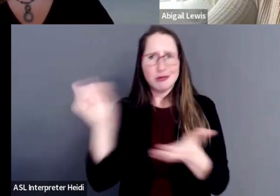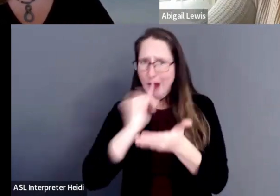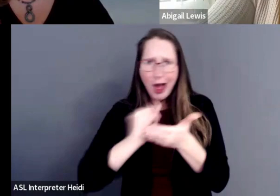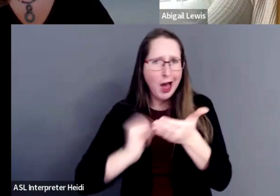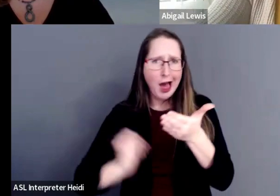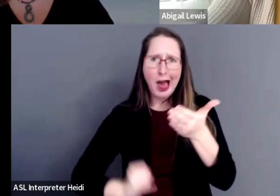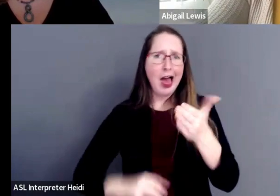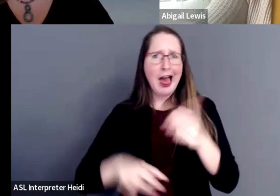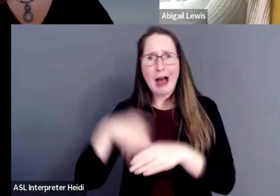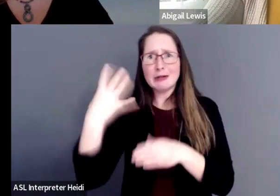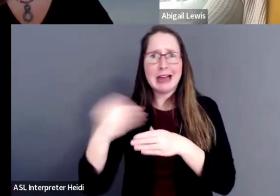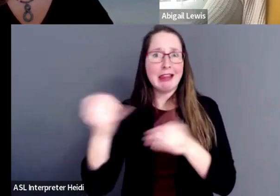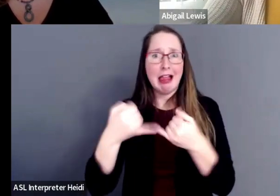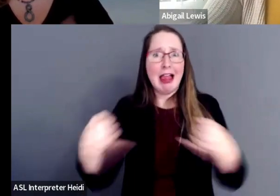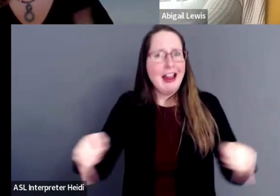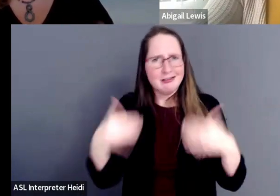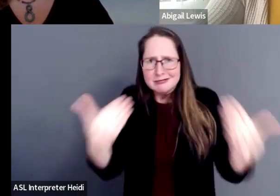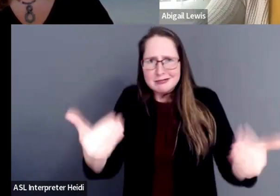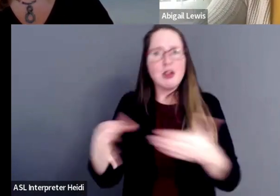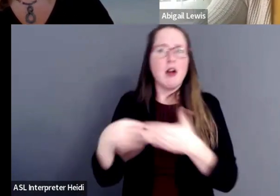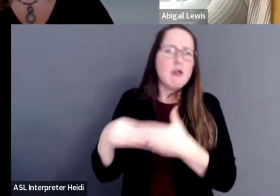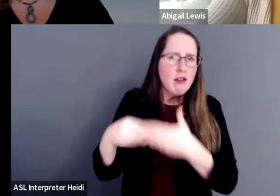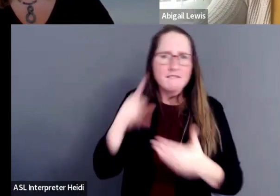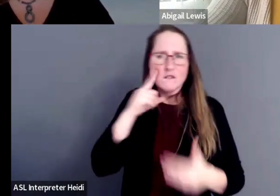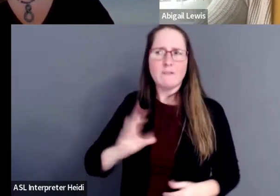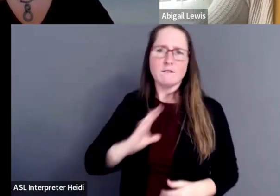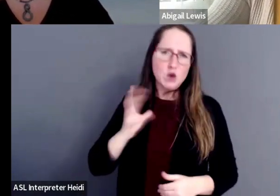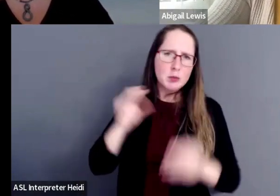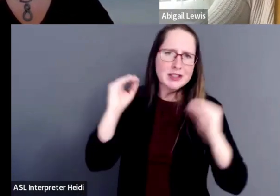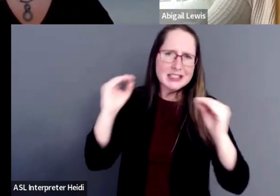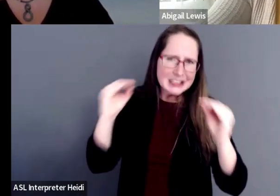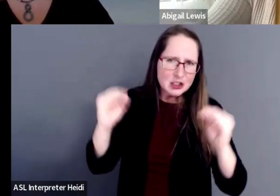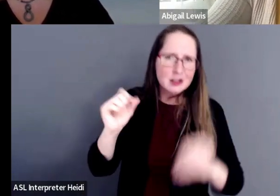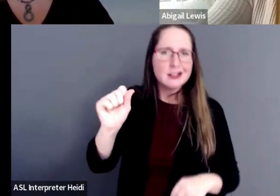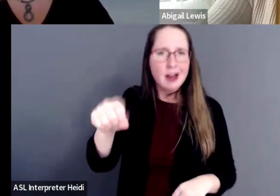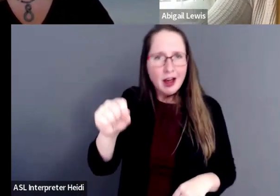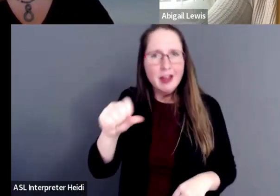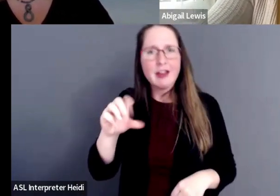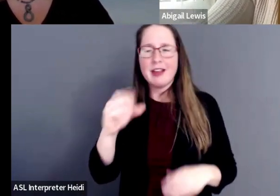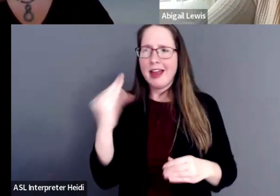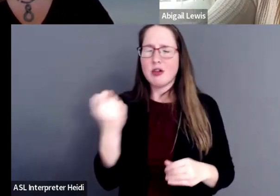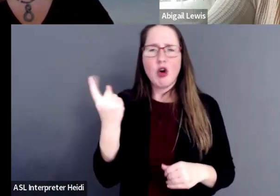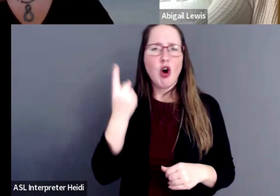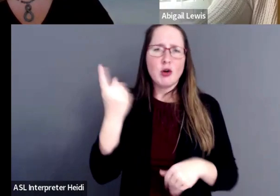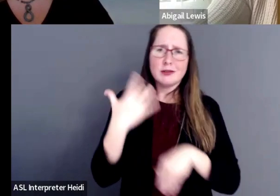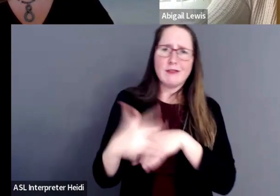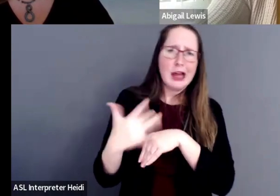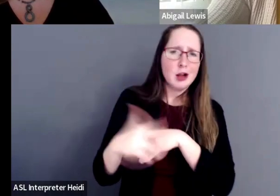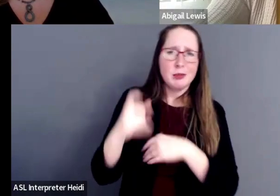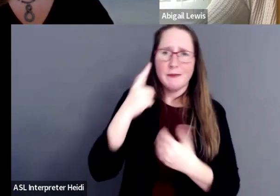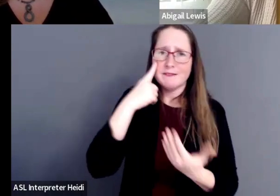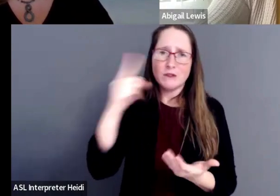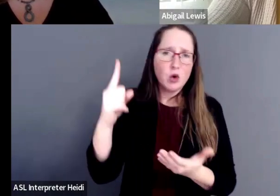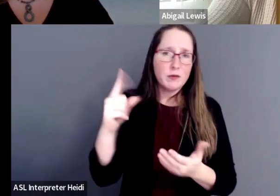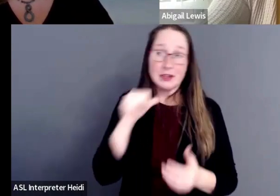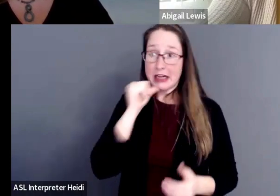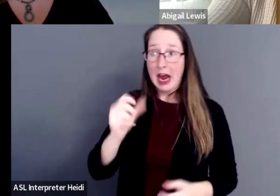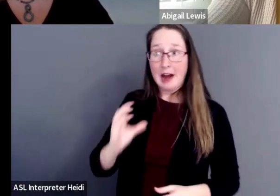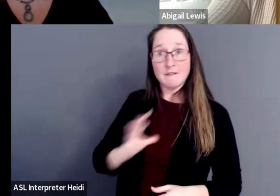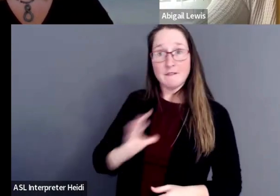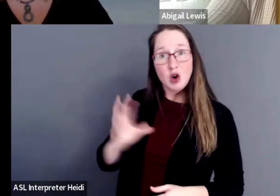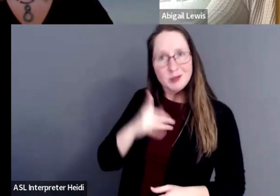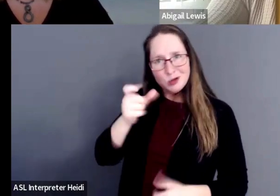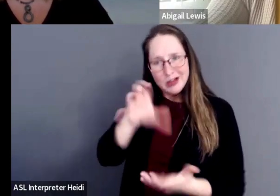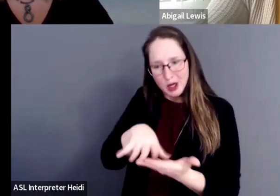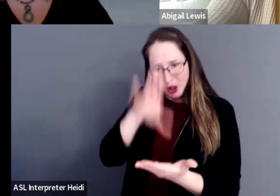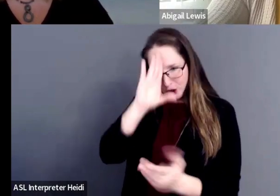there's room, of course, for formal teaching, and there's also room for informal that you can learn